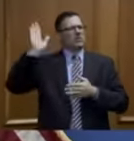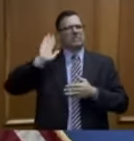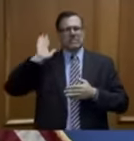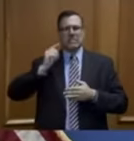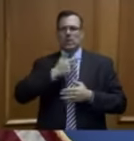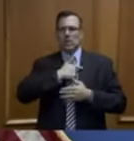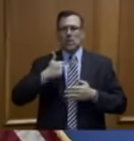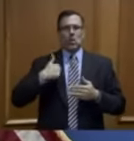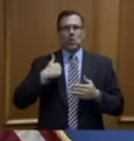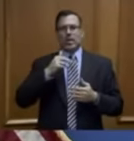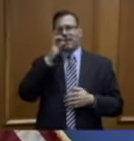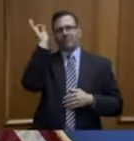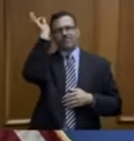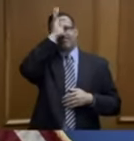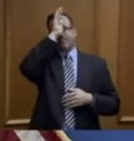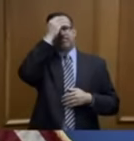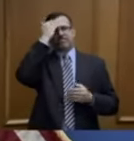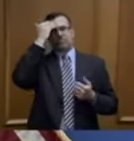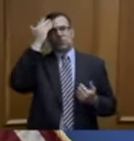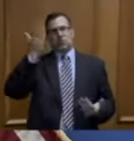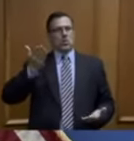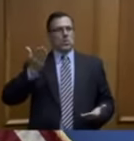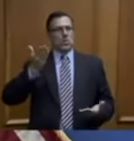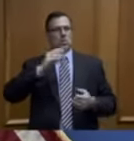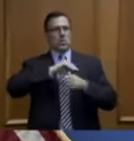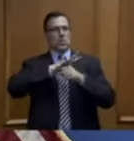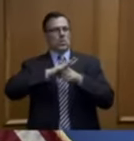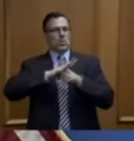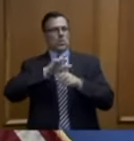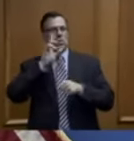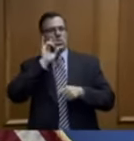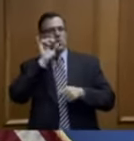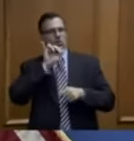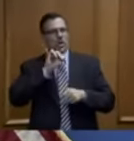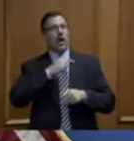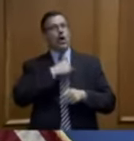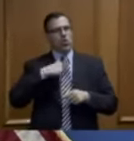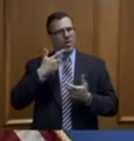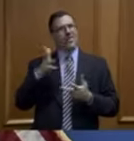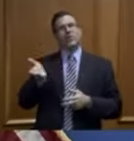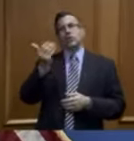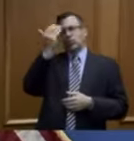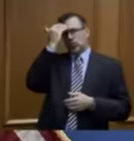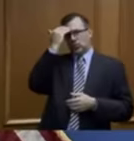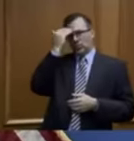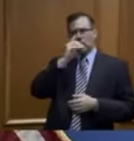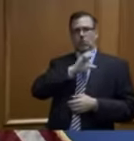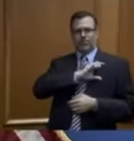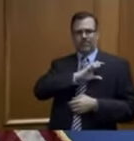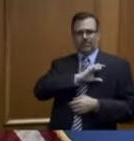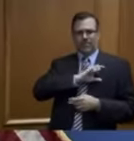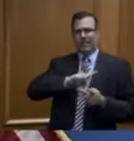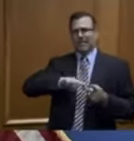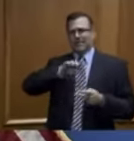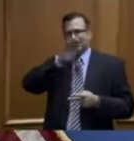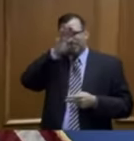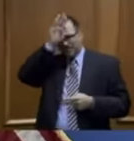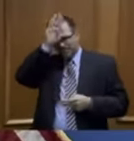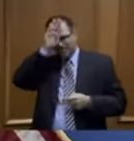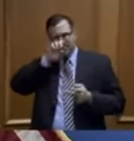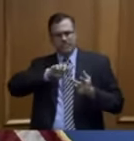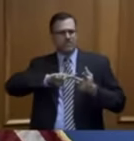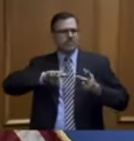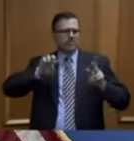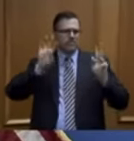certainly did not know exactly what we were facing. We did know that law enforcement and first responders did not have the personal protective equipment